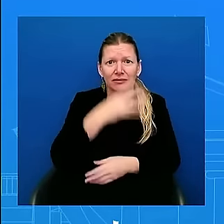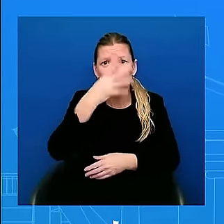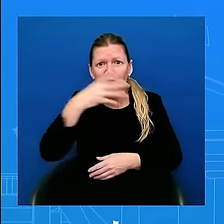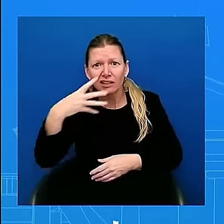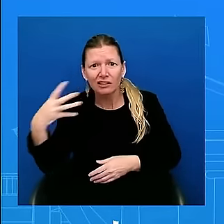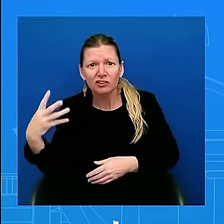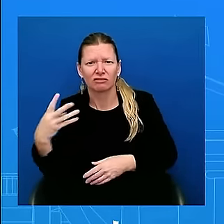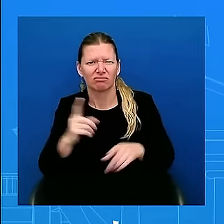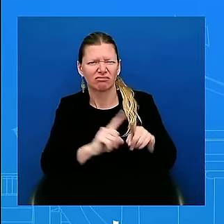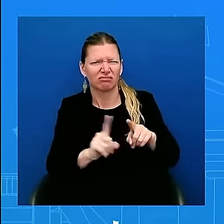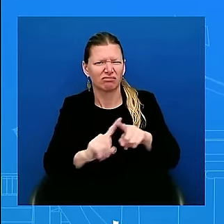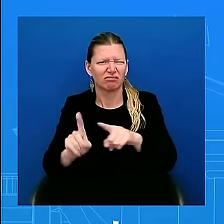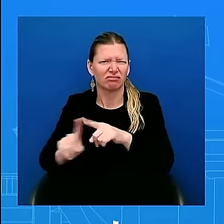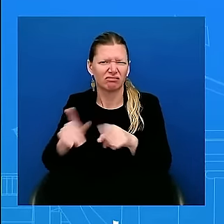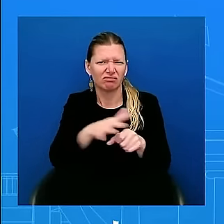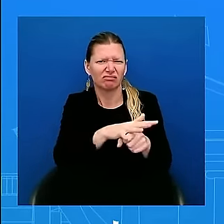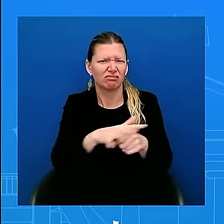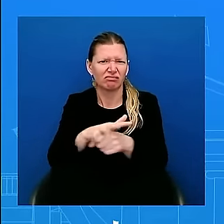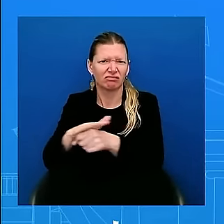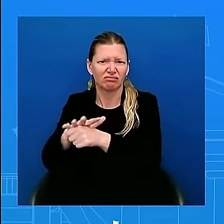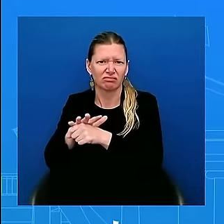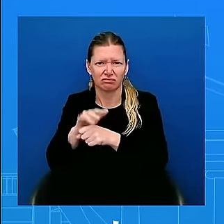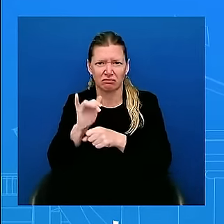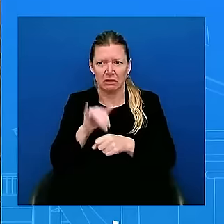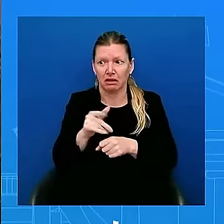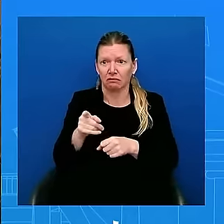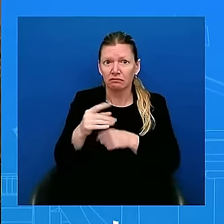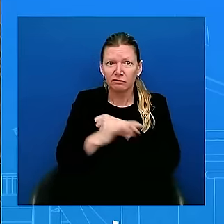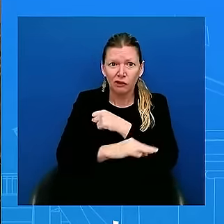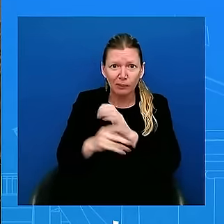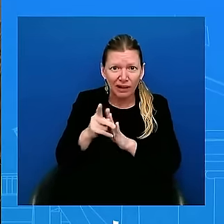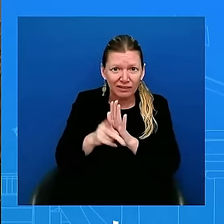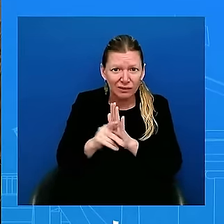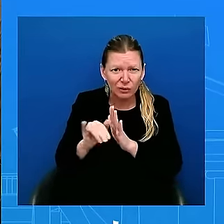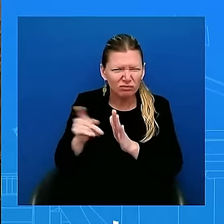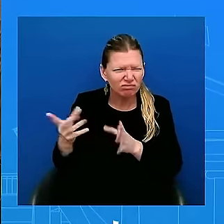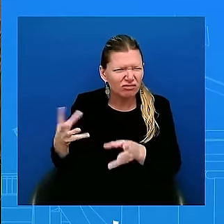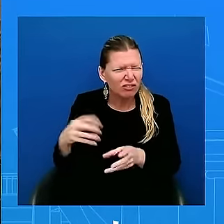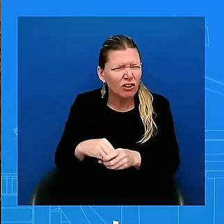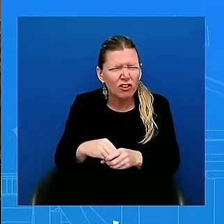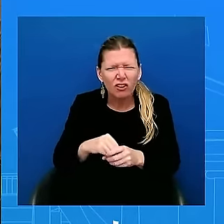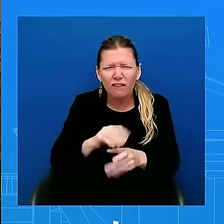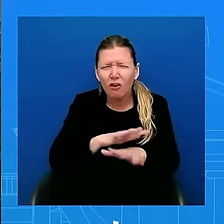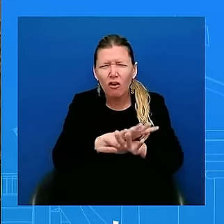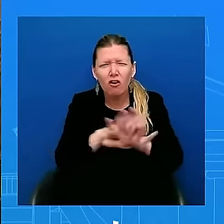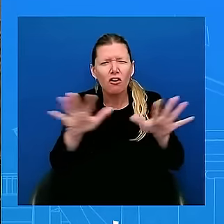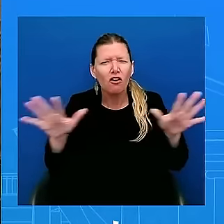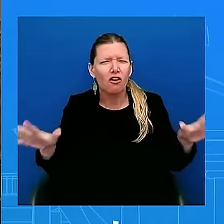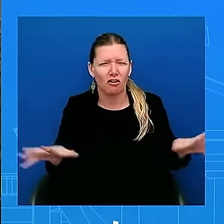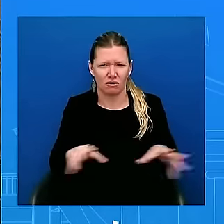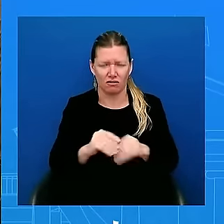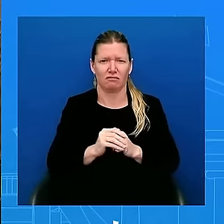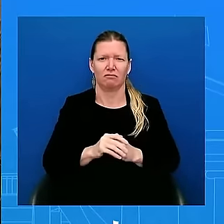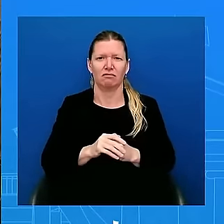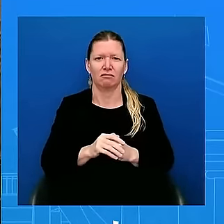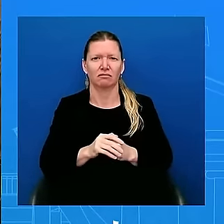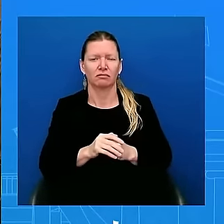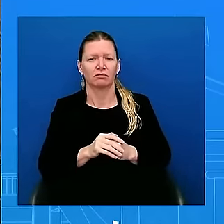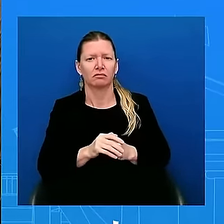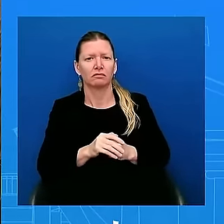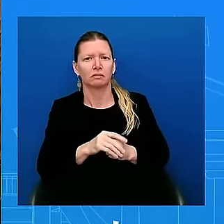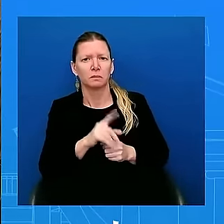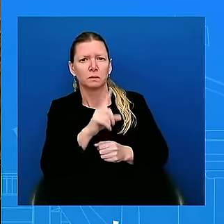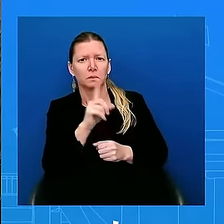she's been in part a partner of that in that sure and she'll no doubt have to run on the record that they have together but the relationship